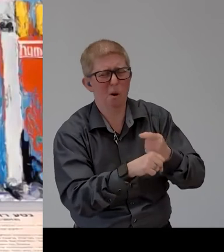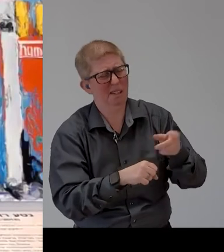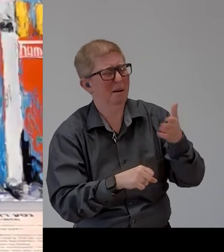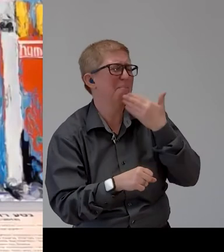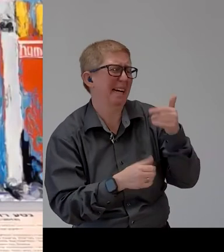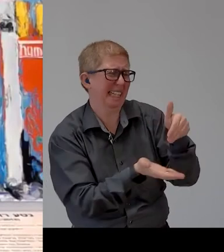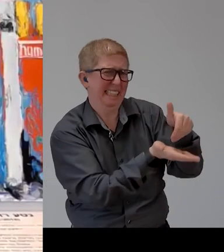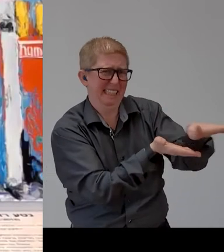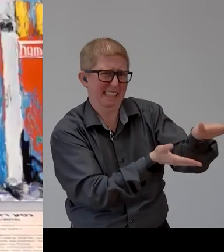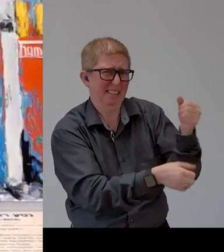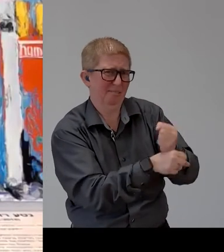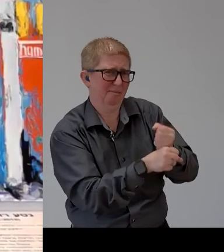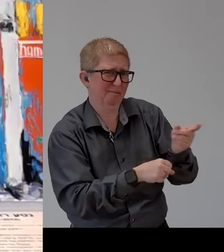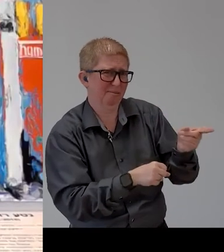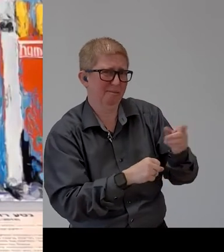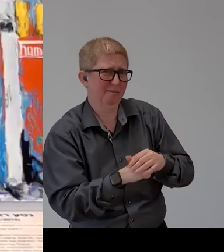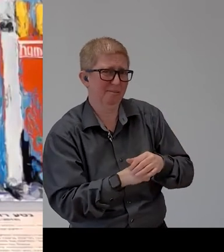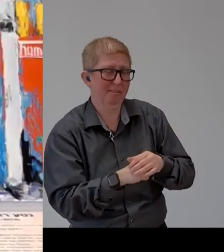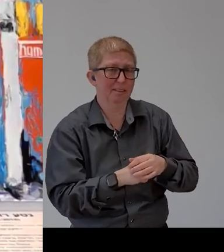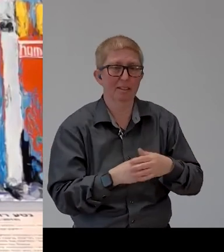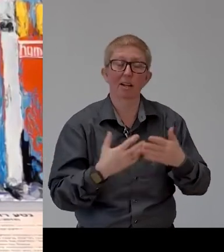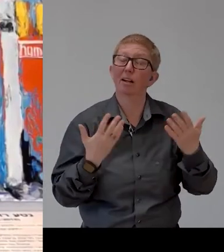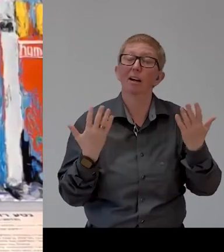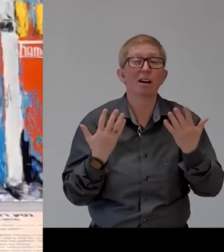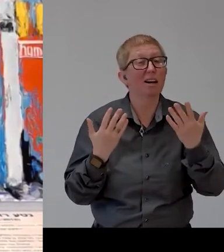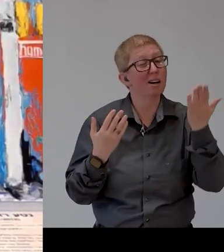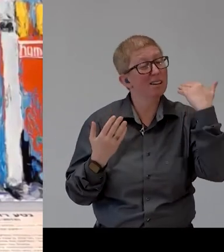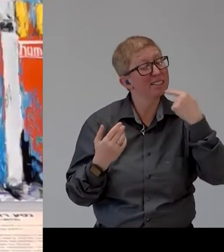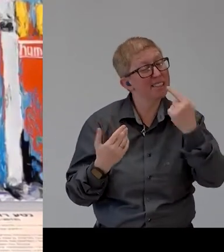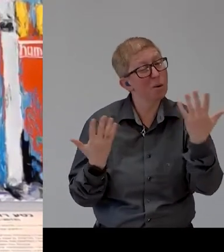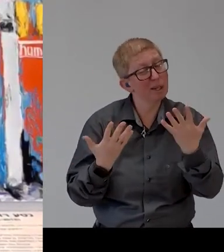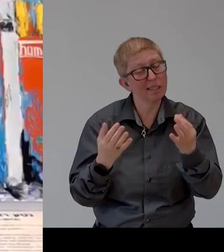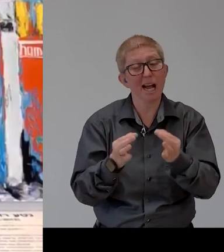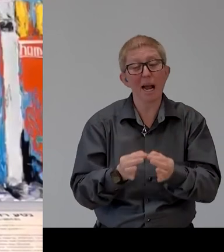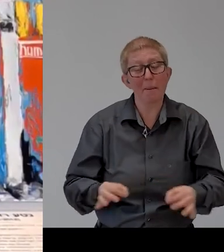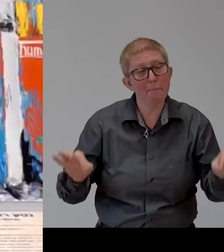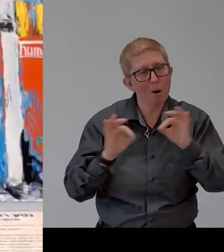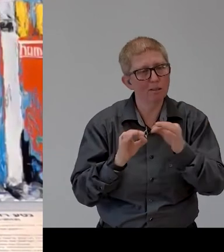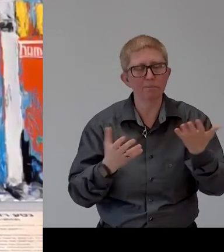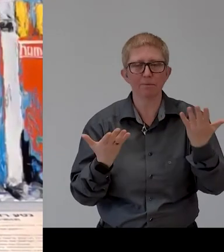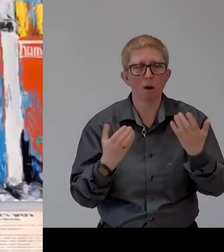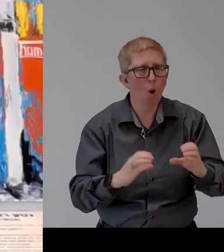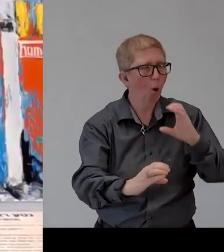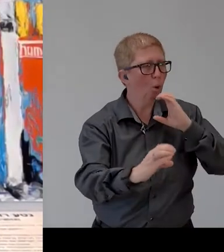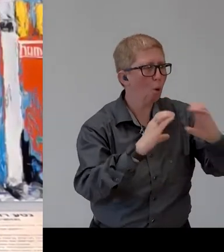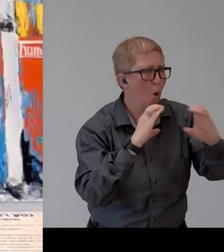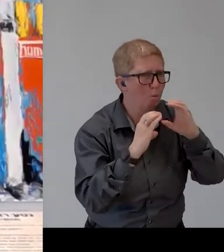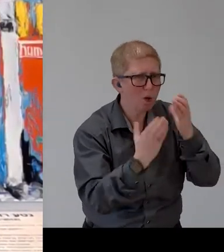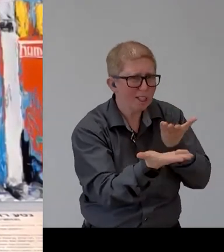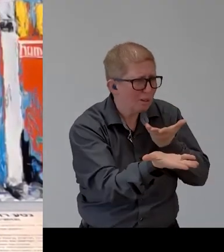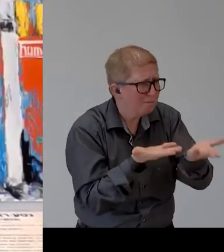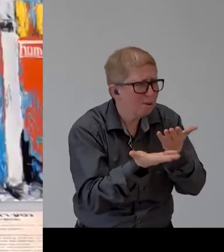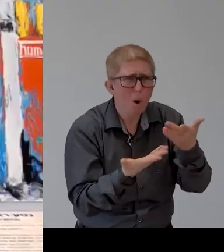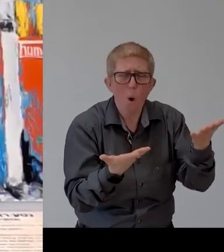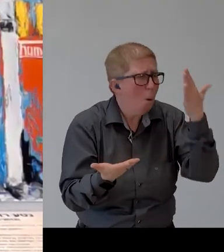for everybody talk communicate because after they spoke to that person it turns out that he needed that lunch